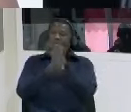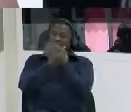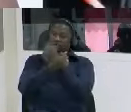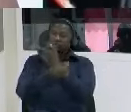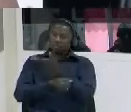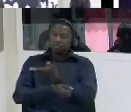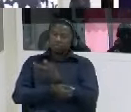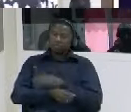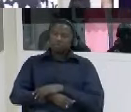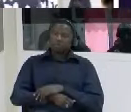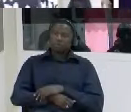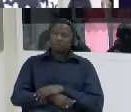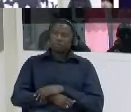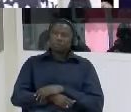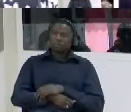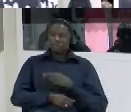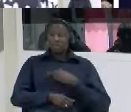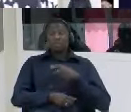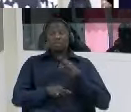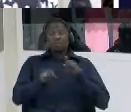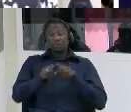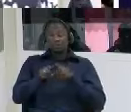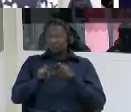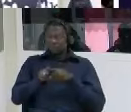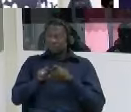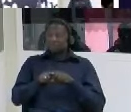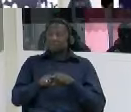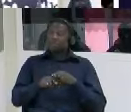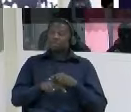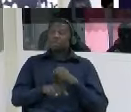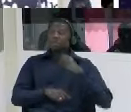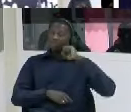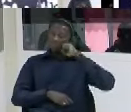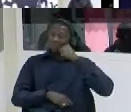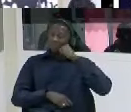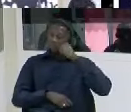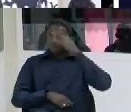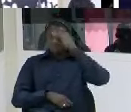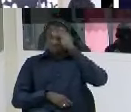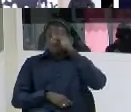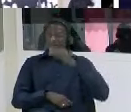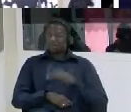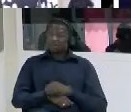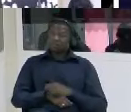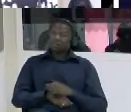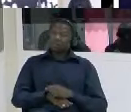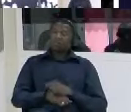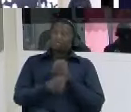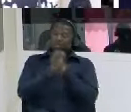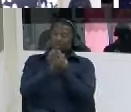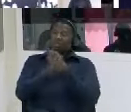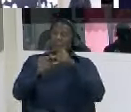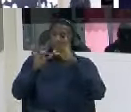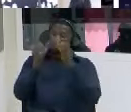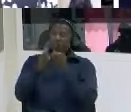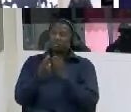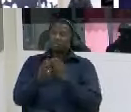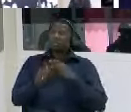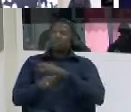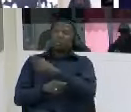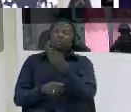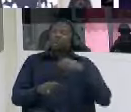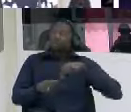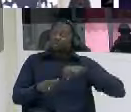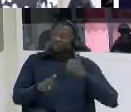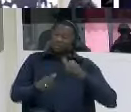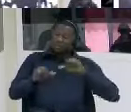boys the arresting team and uh on our way going that's also where they were they started beating me up until we